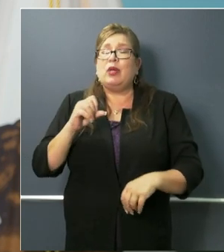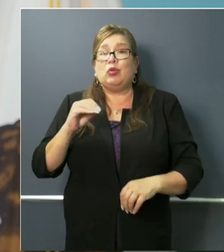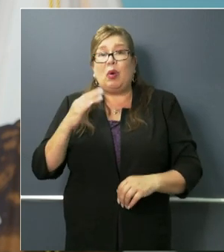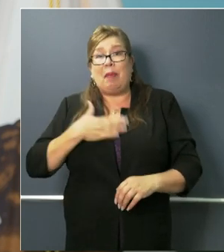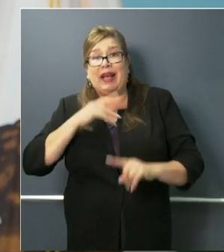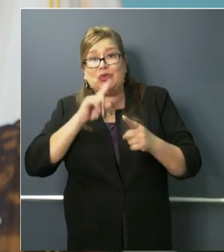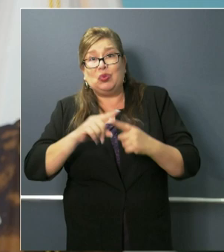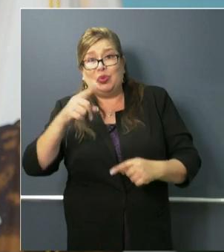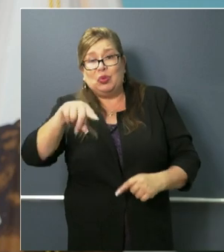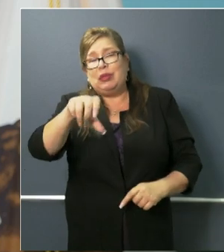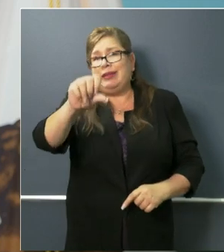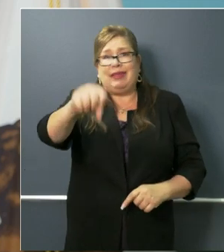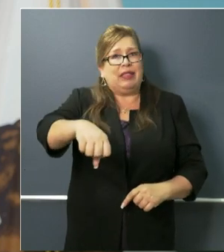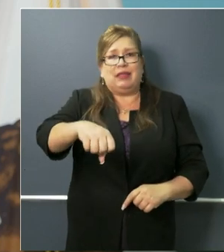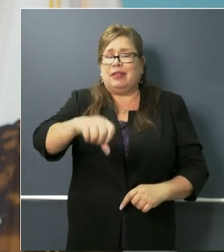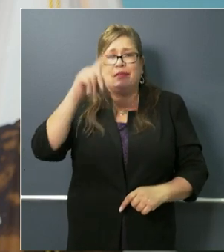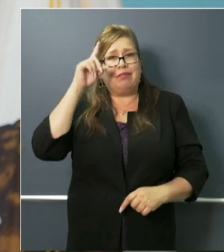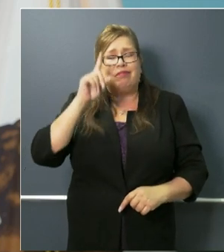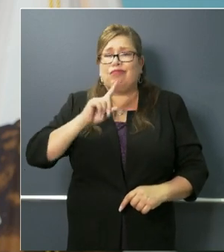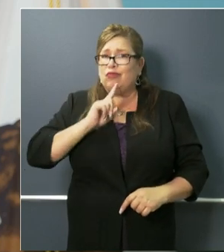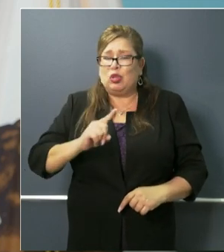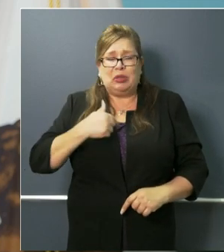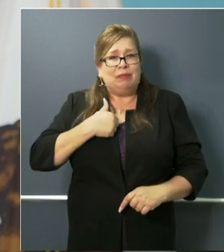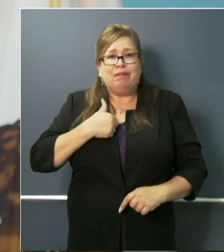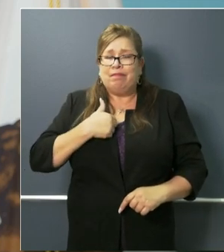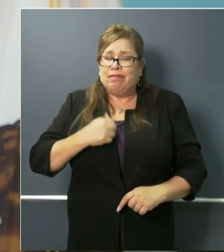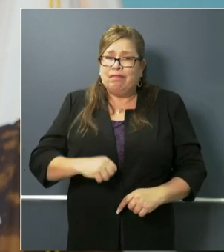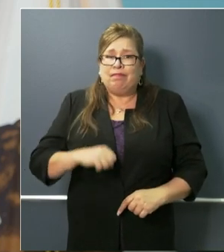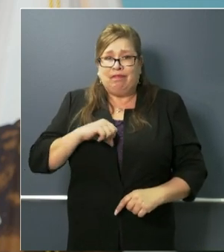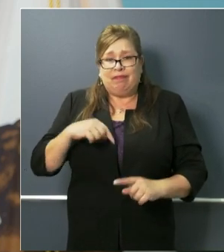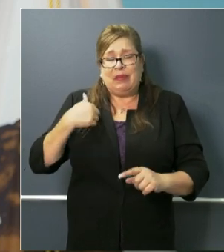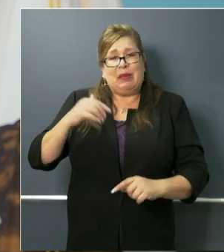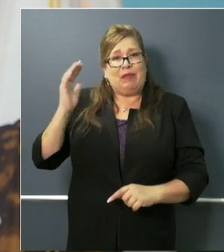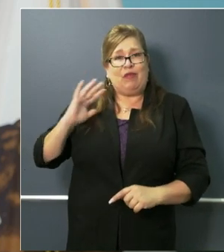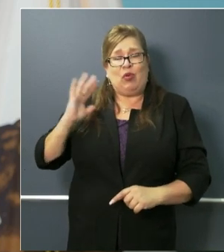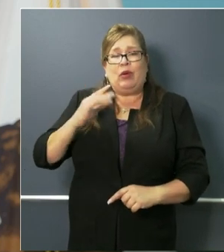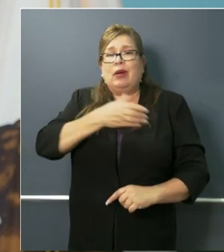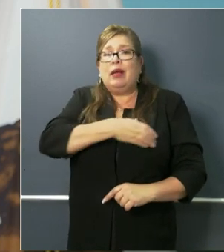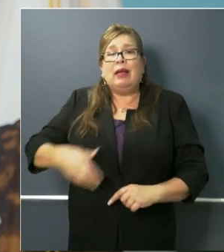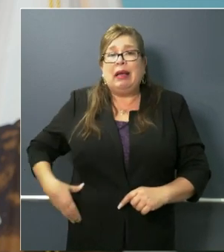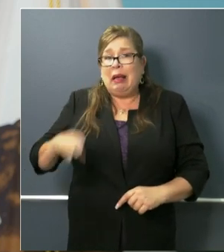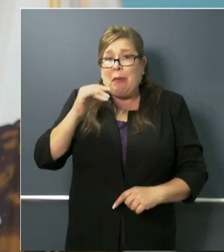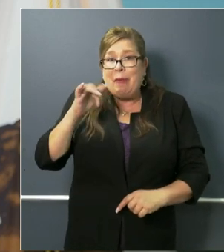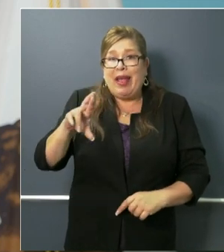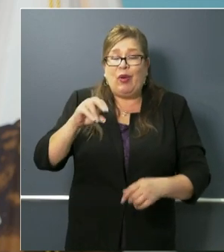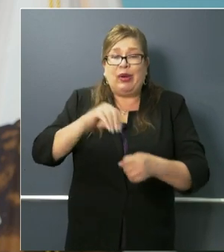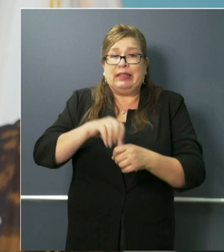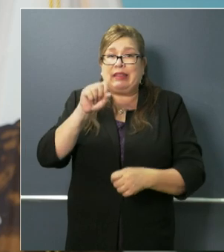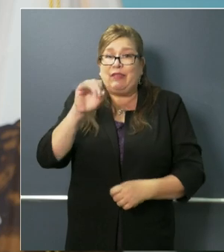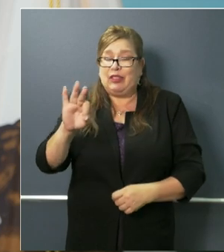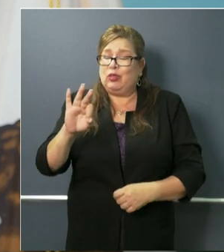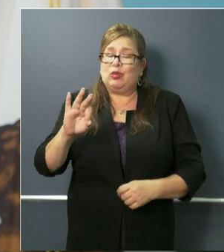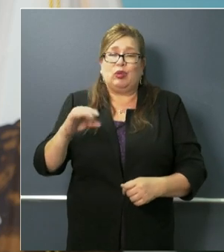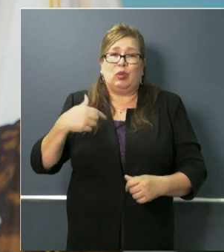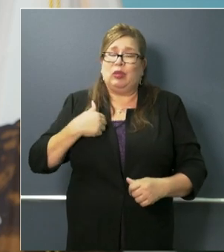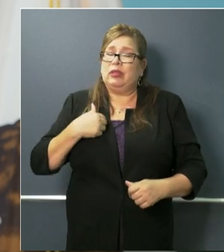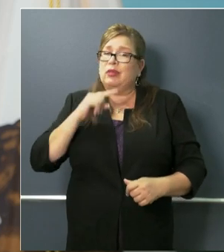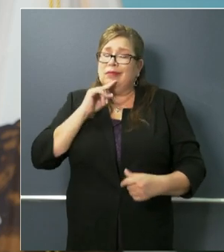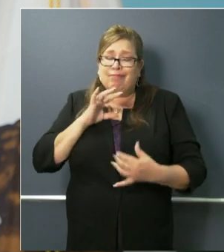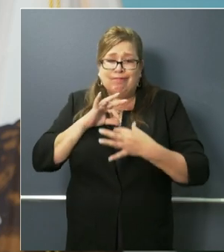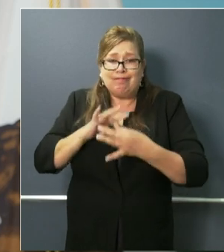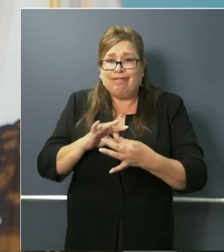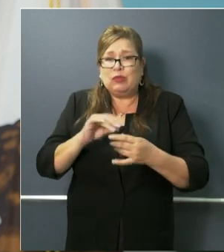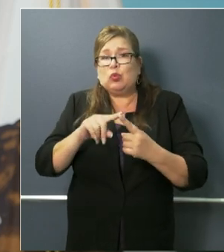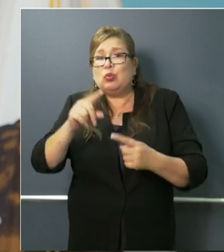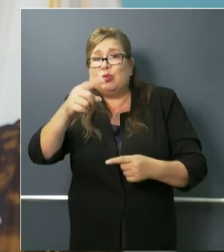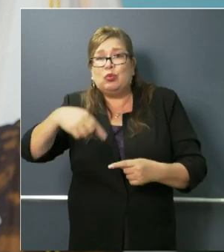absolutely yes point of pride for me uh as a former mayor san francisco and someone who's deeply attached the needs